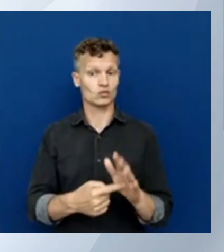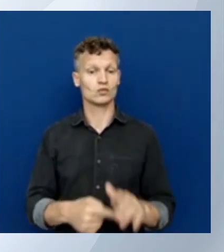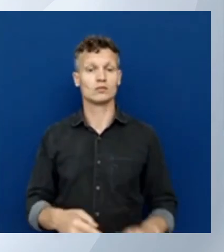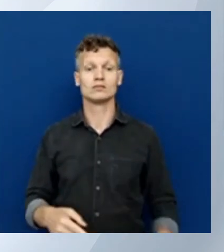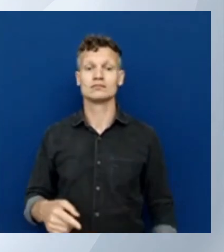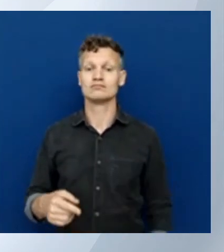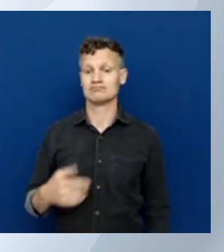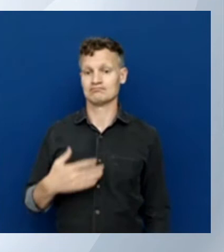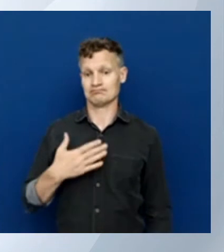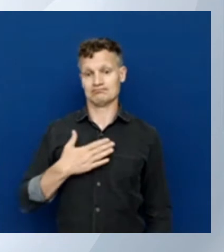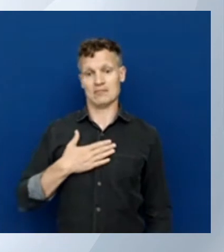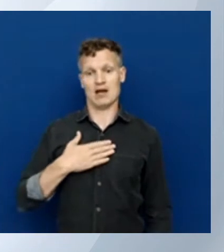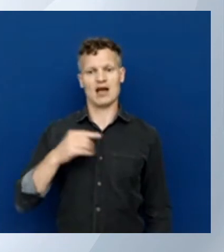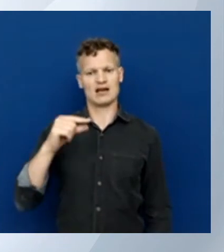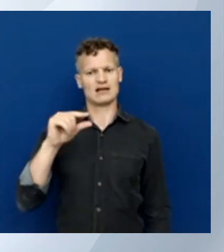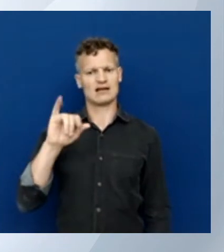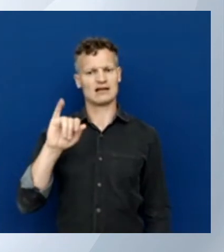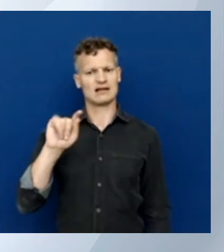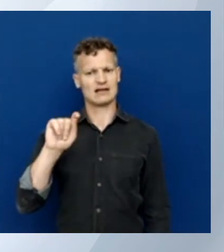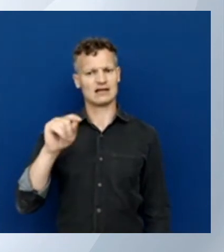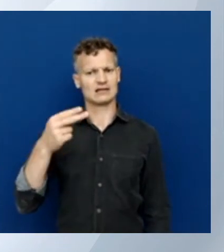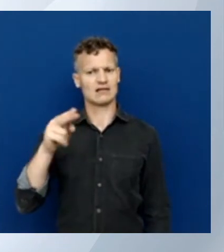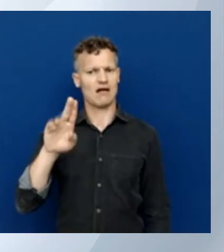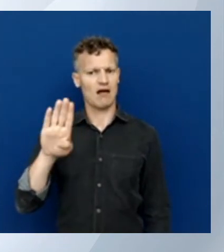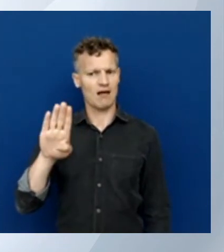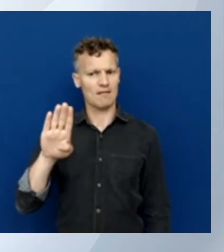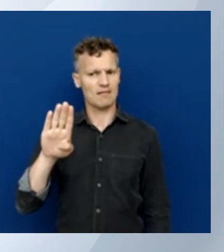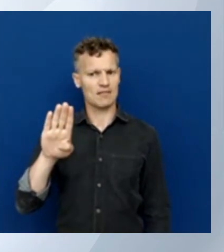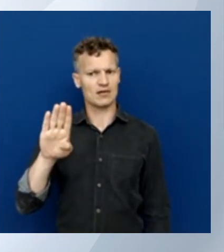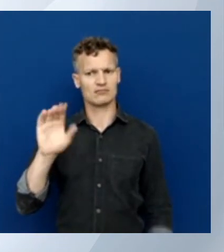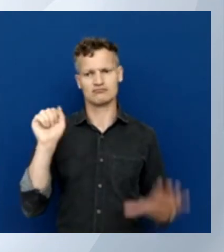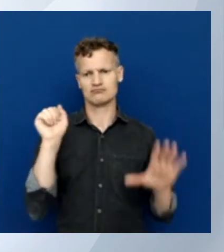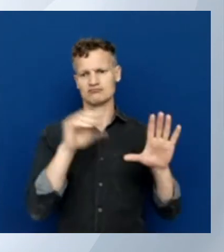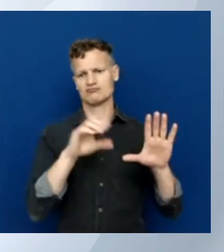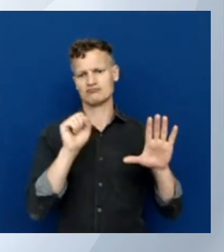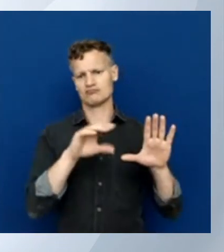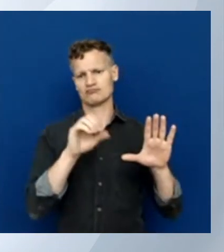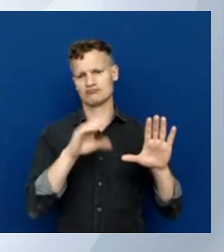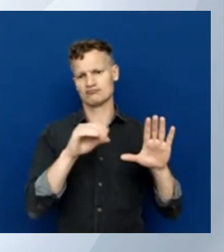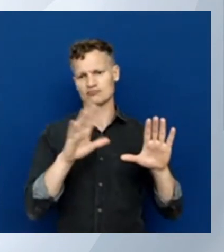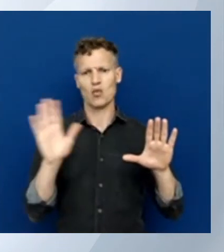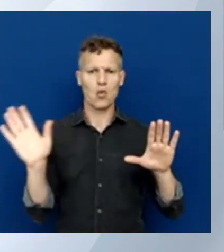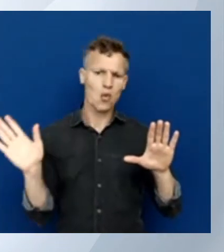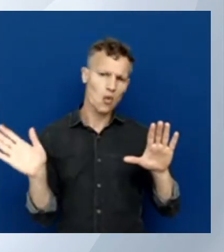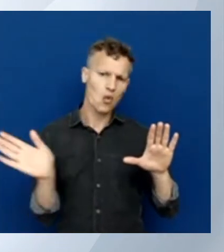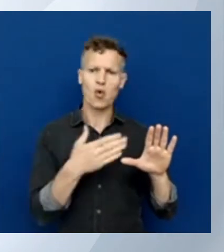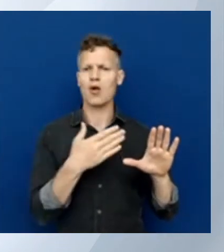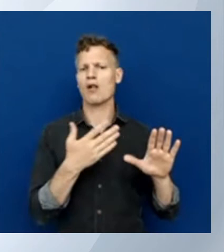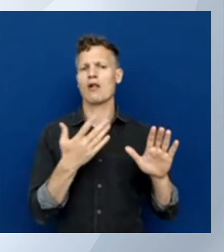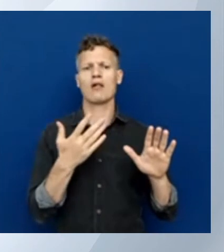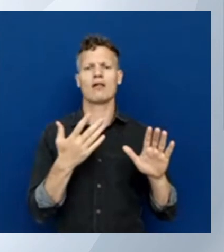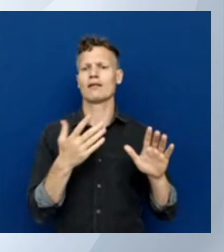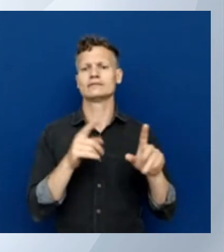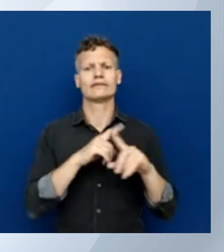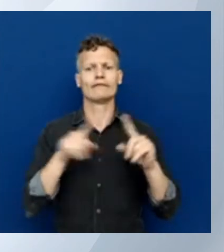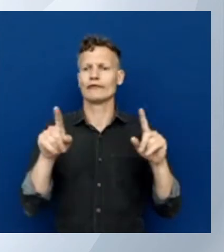where all the scripts and this PowerShell presentation are available for you so you can use them yourself that is